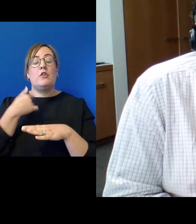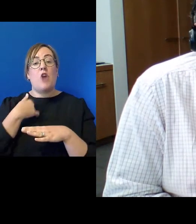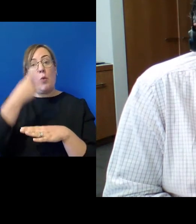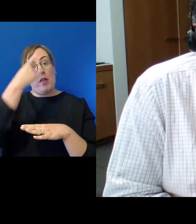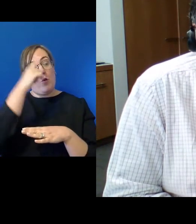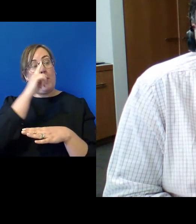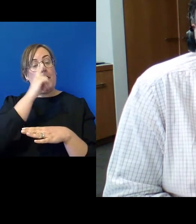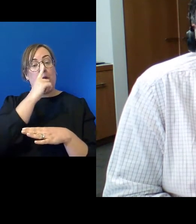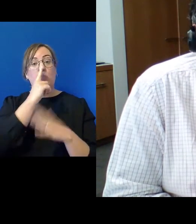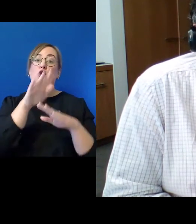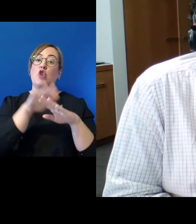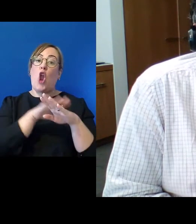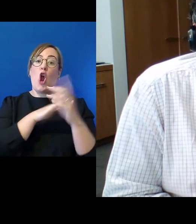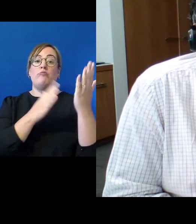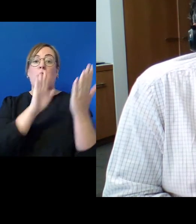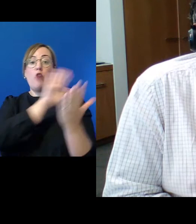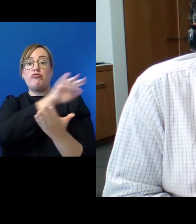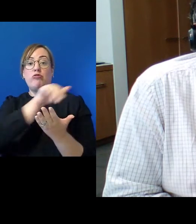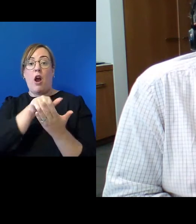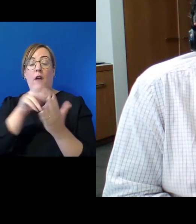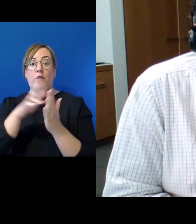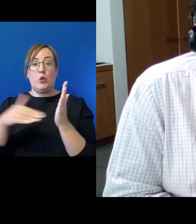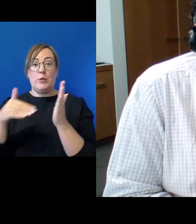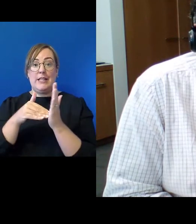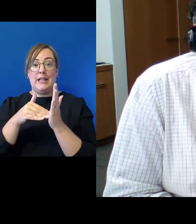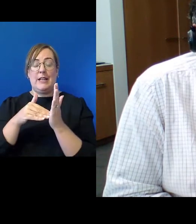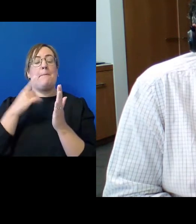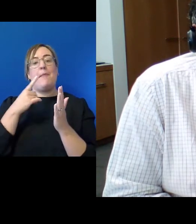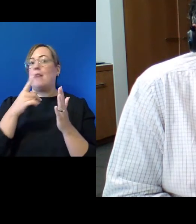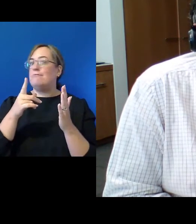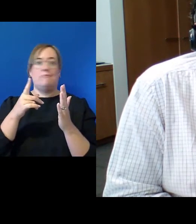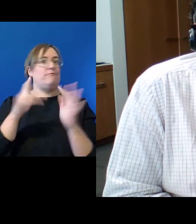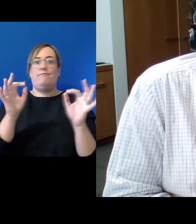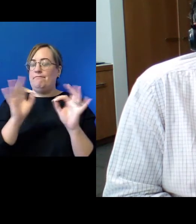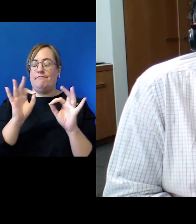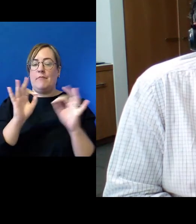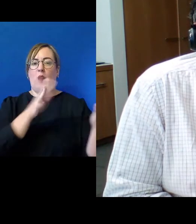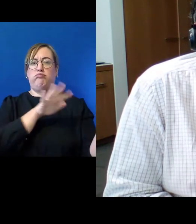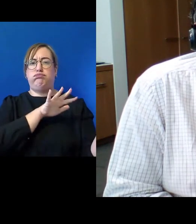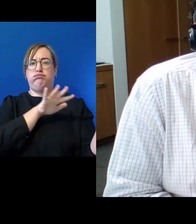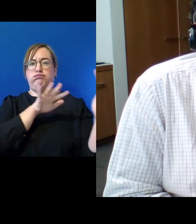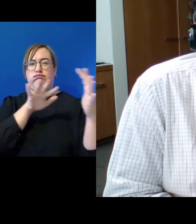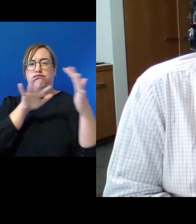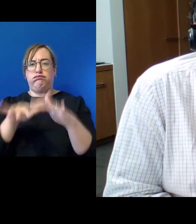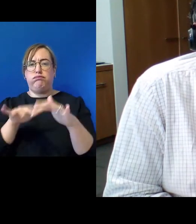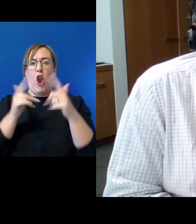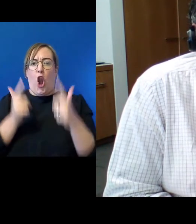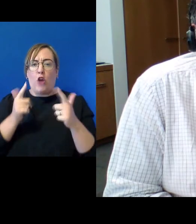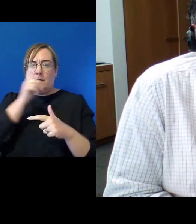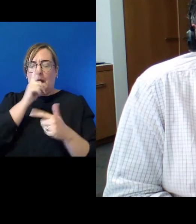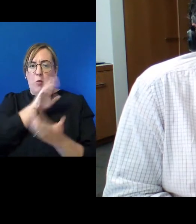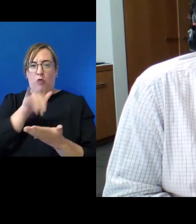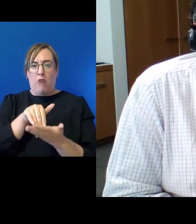coming into New Zealand, it was a flood. And by 1858, that's 18 years later,